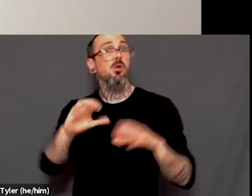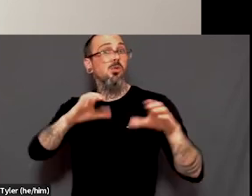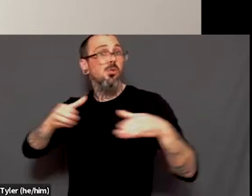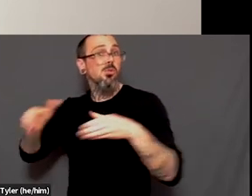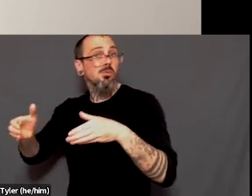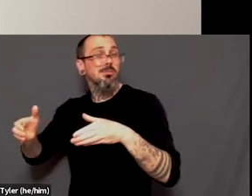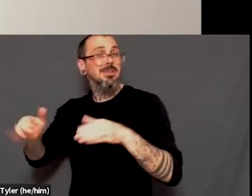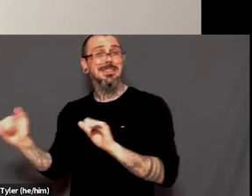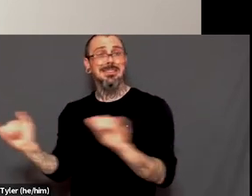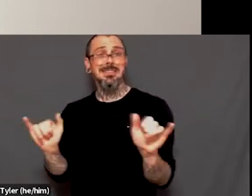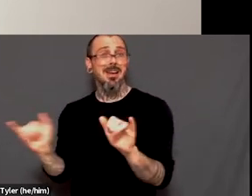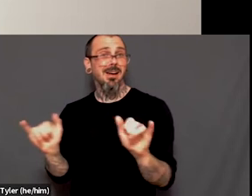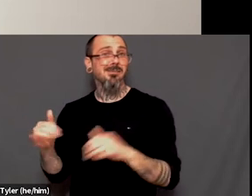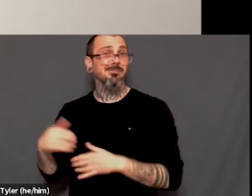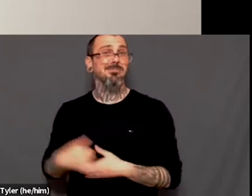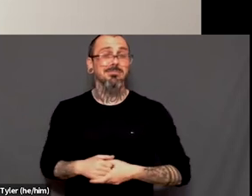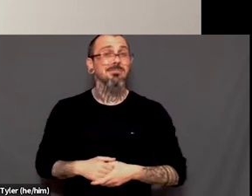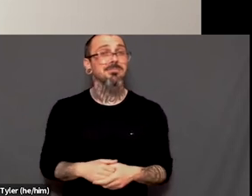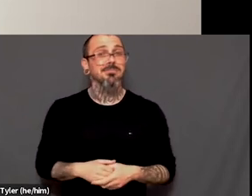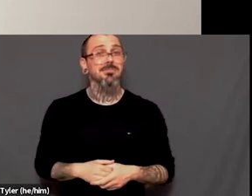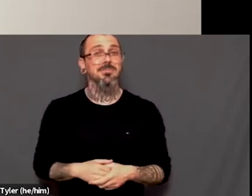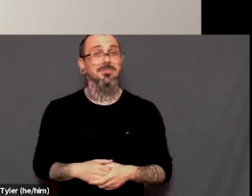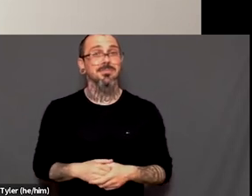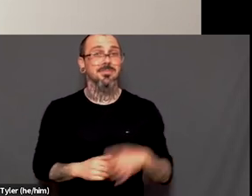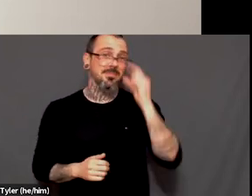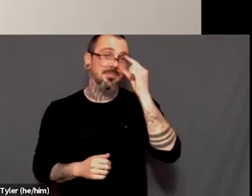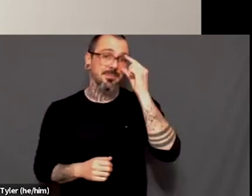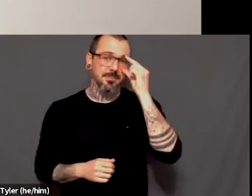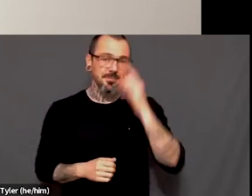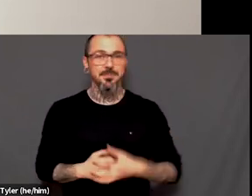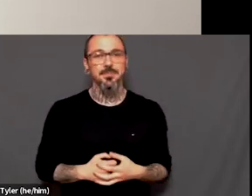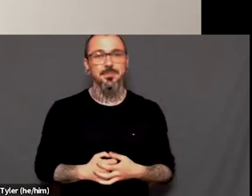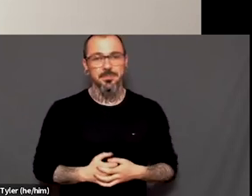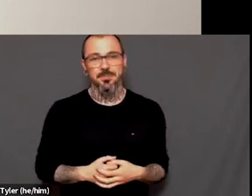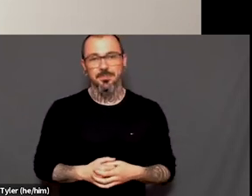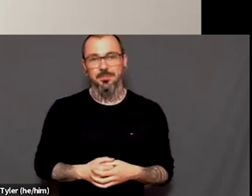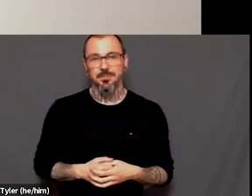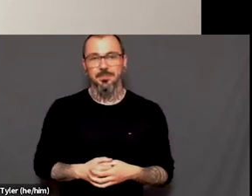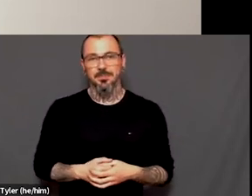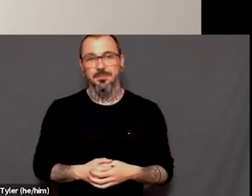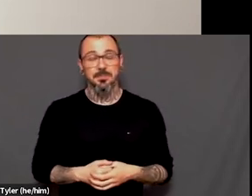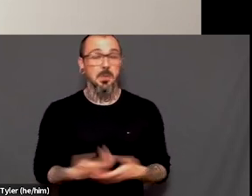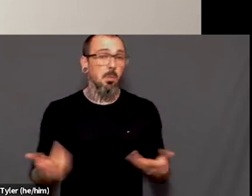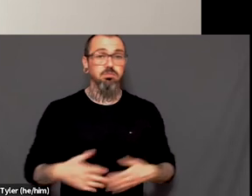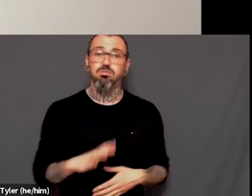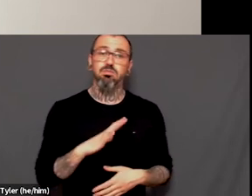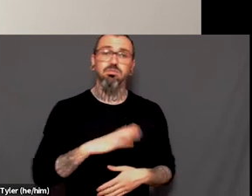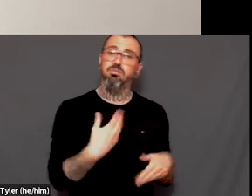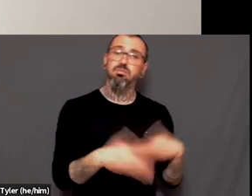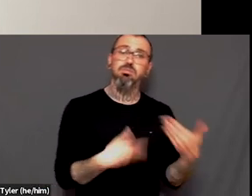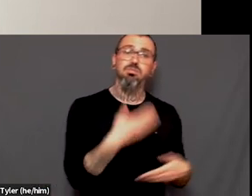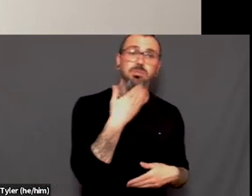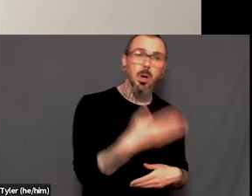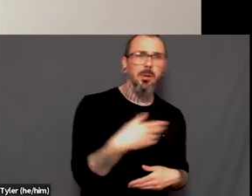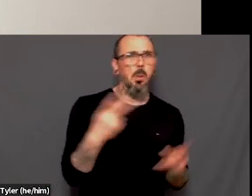communities that are tightly together. Um, is they, you know, at, at the best of times and the worst of times take care of each other. So we have to keep doing